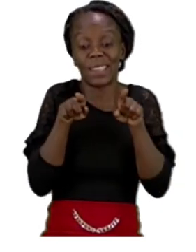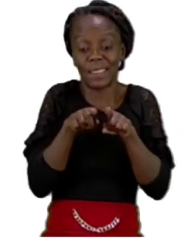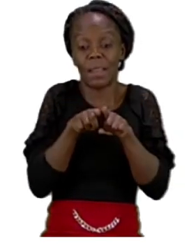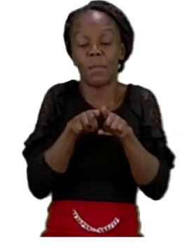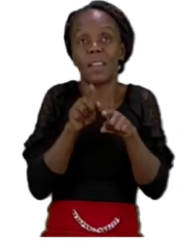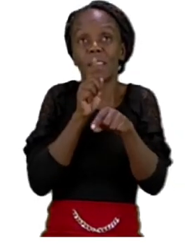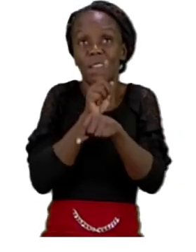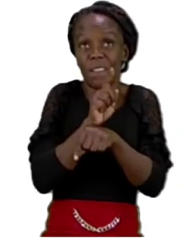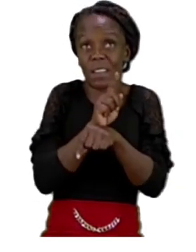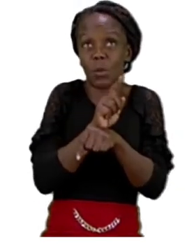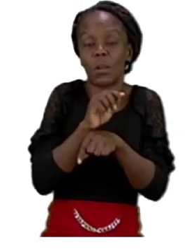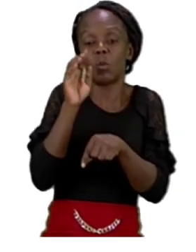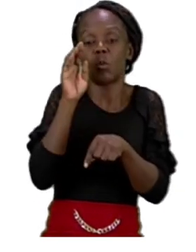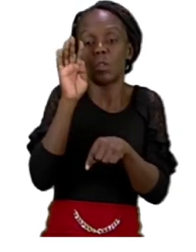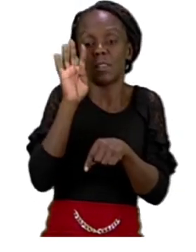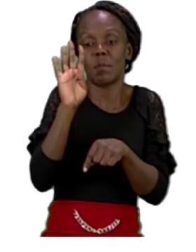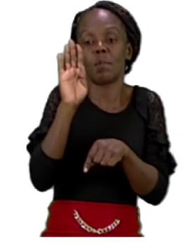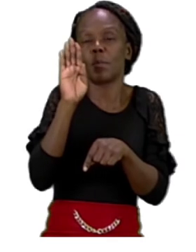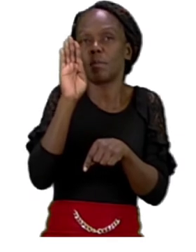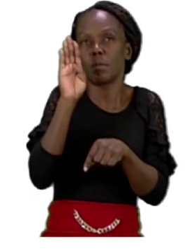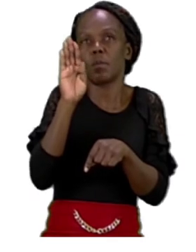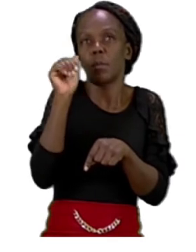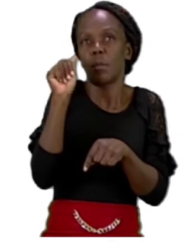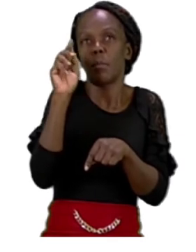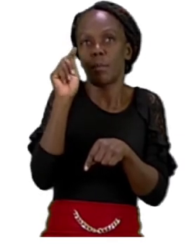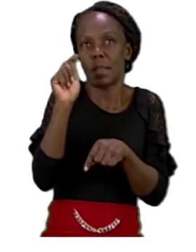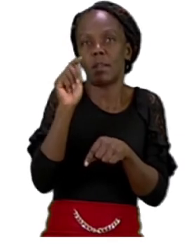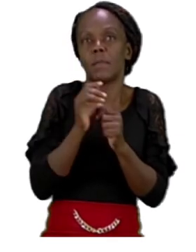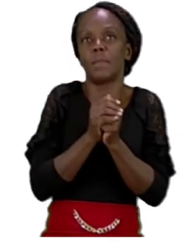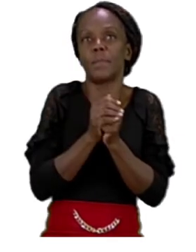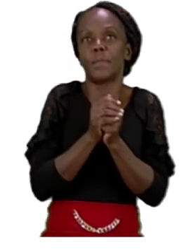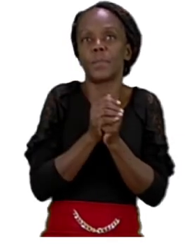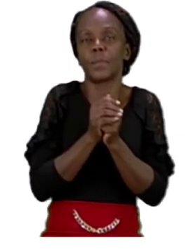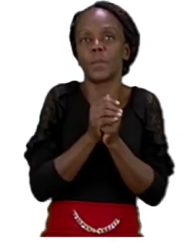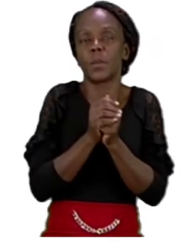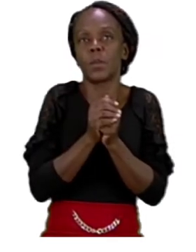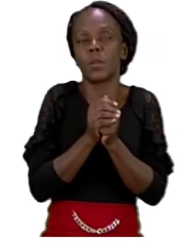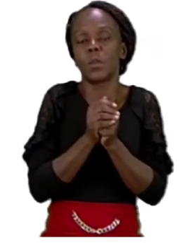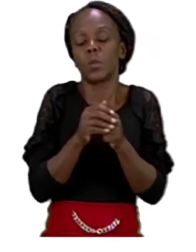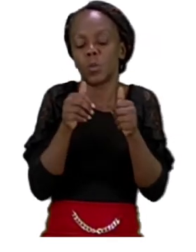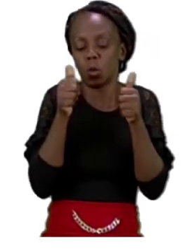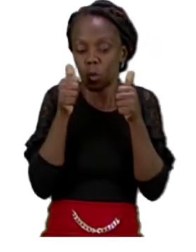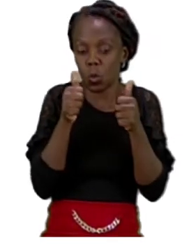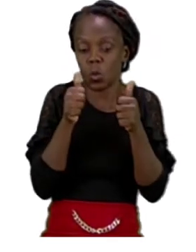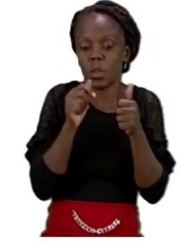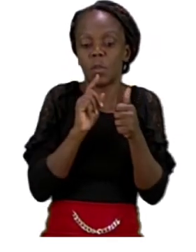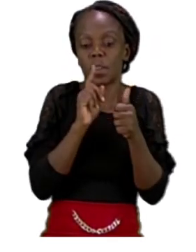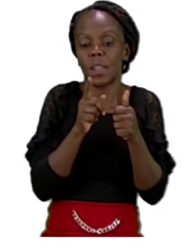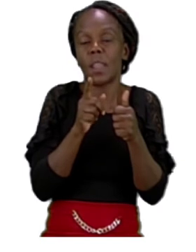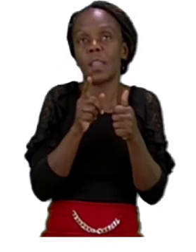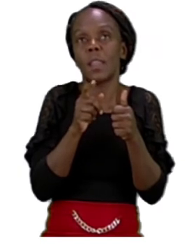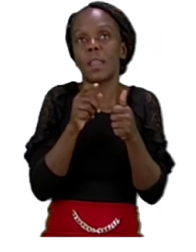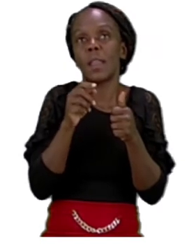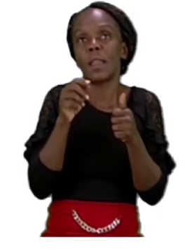Hat and bat. Yes, they rhyme. Good job. Now the next picture